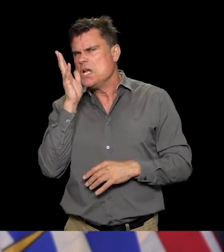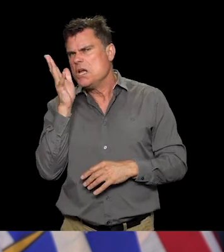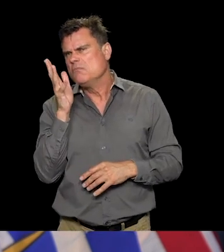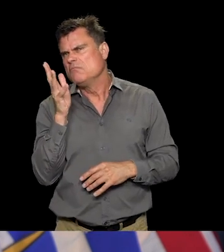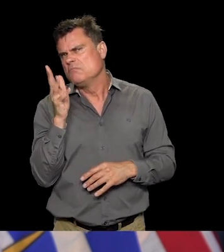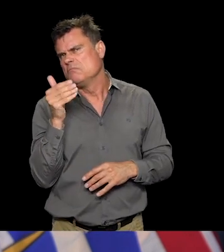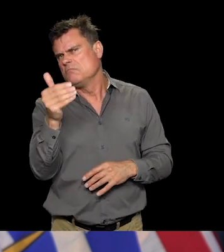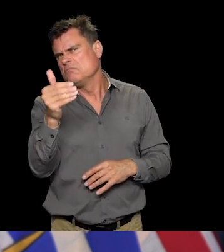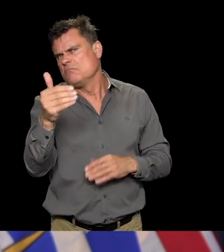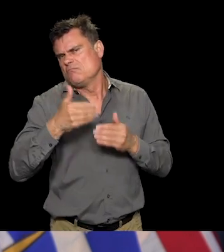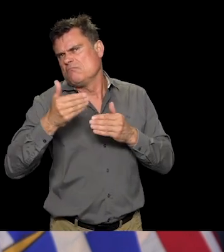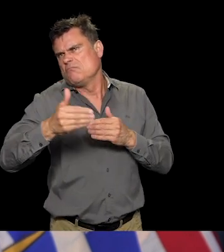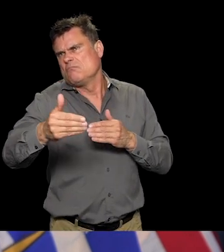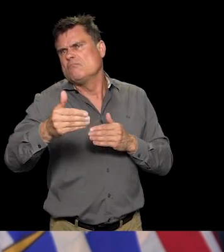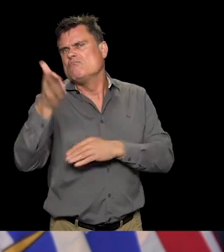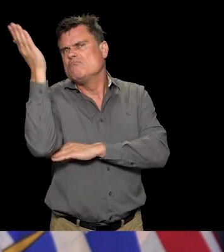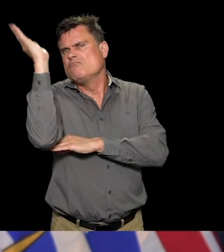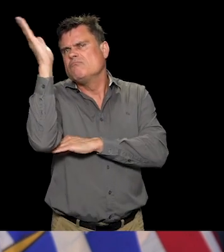that in the coming days as well.